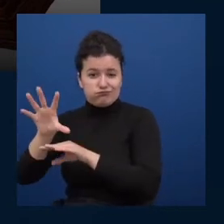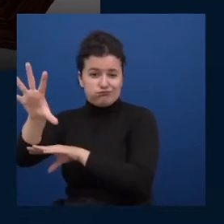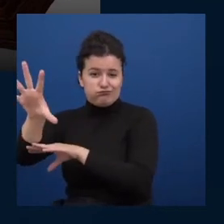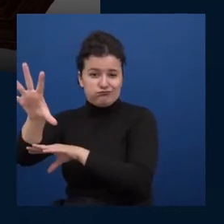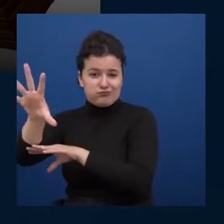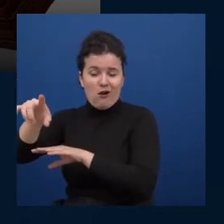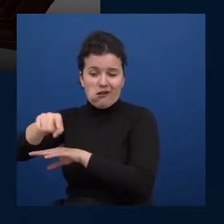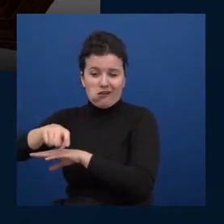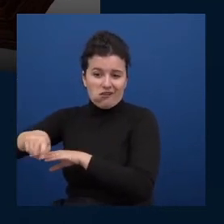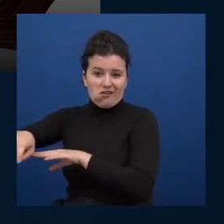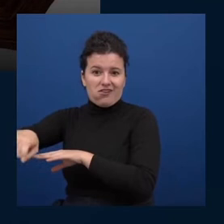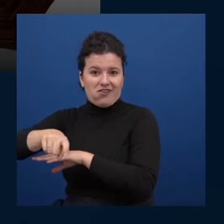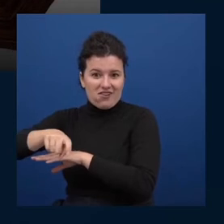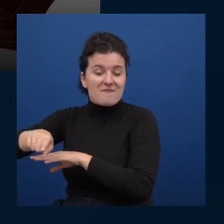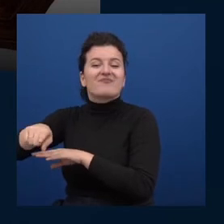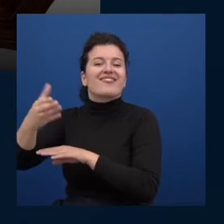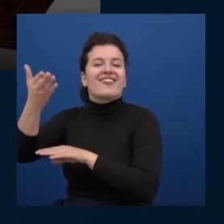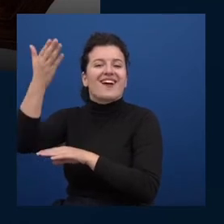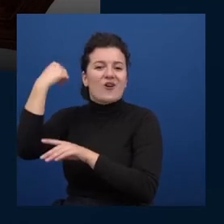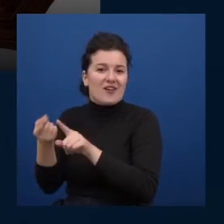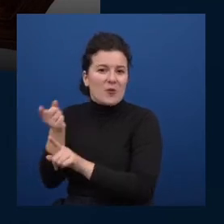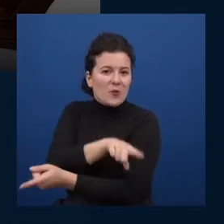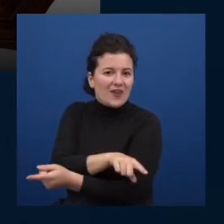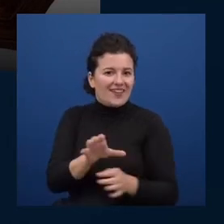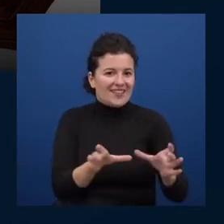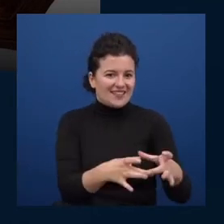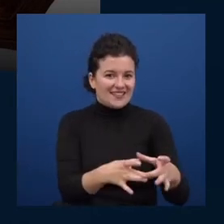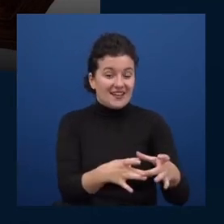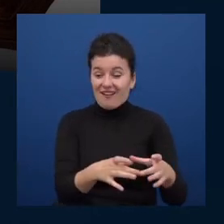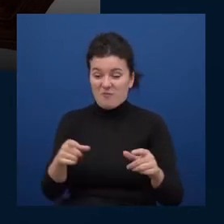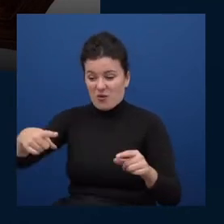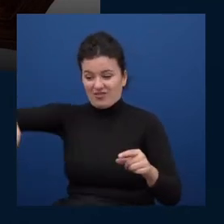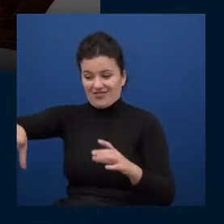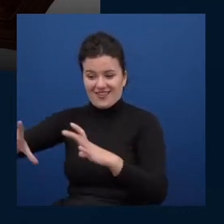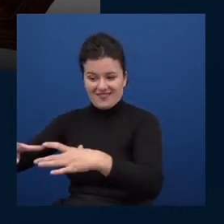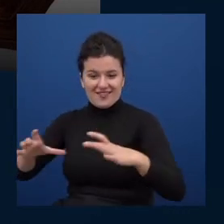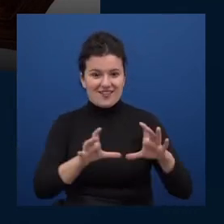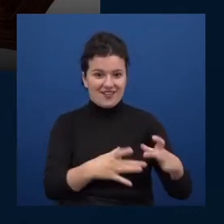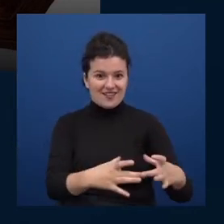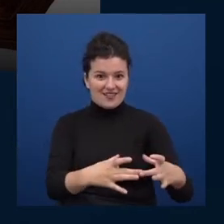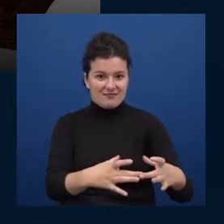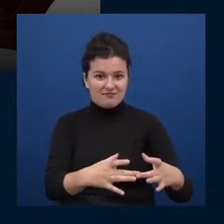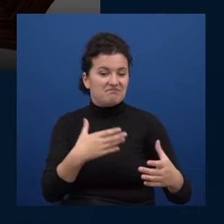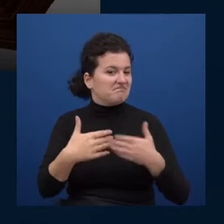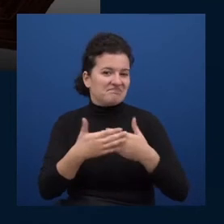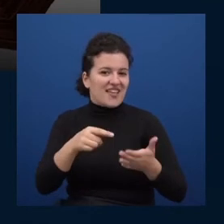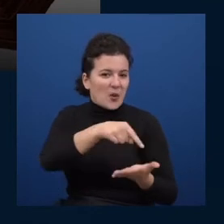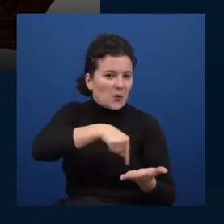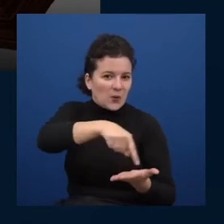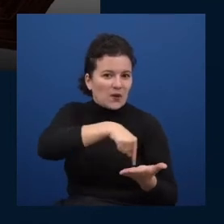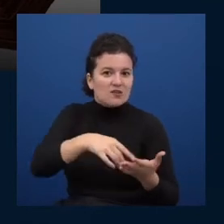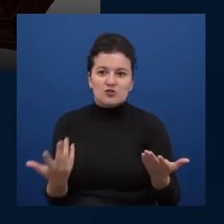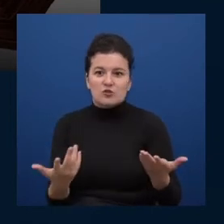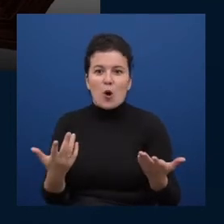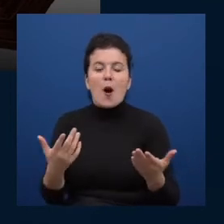spinning discs with information encoded on them in a circle it doesn't matter whether you pick it up with a magnetic head